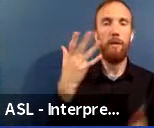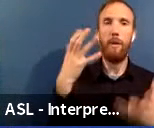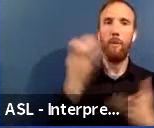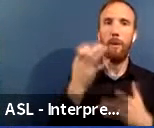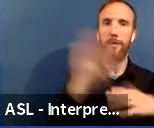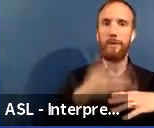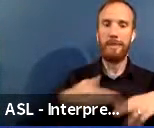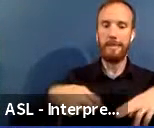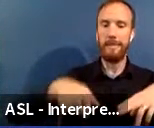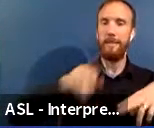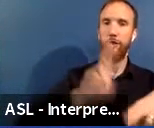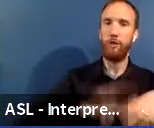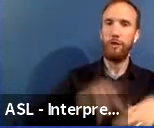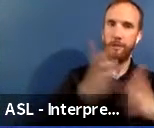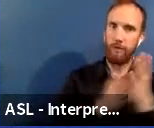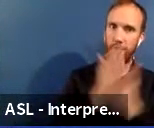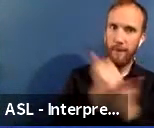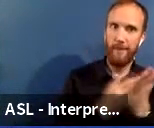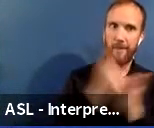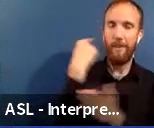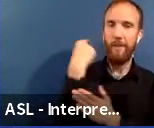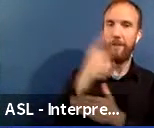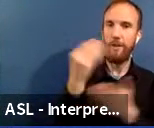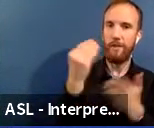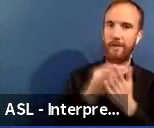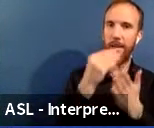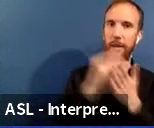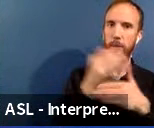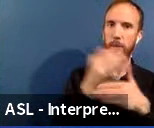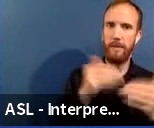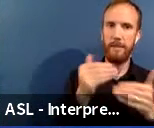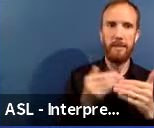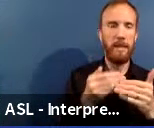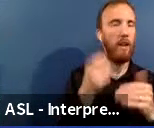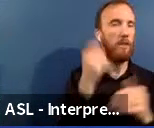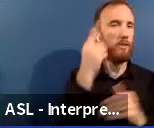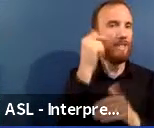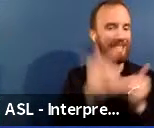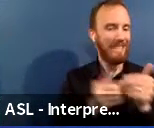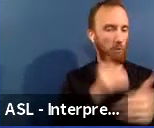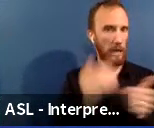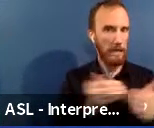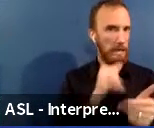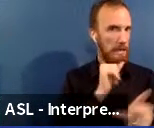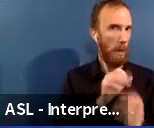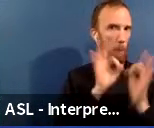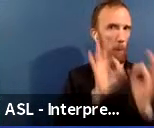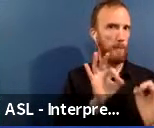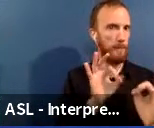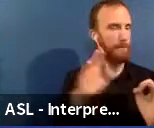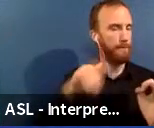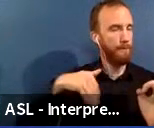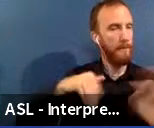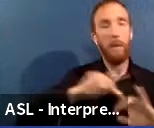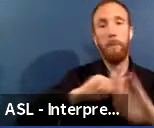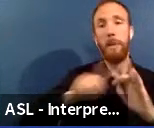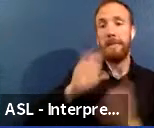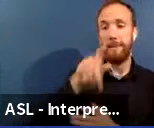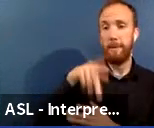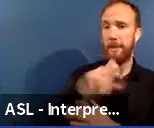capital planning process. And this is a work in progress and we know it is not perfect, but CPS is committed to building on this process.